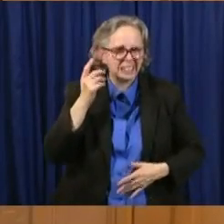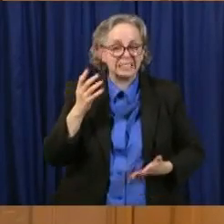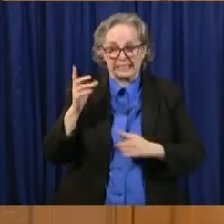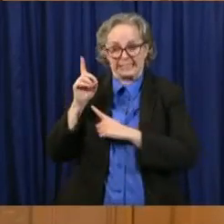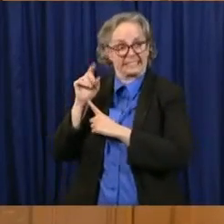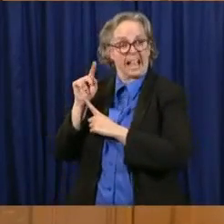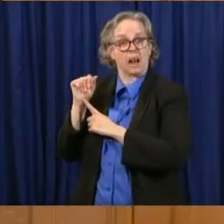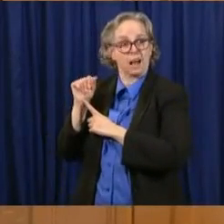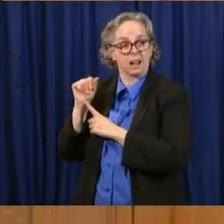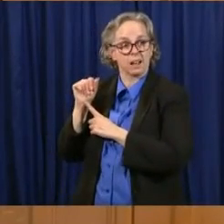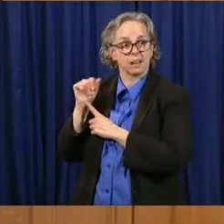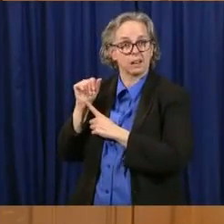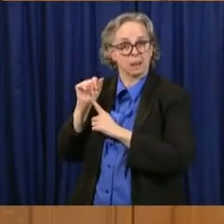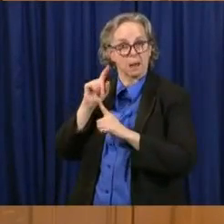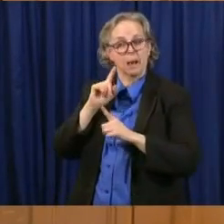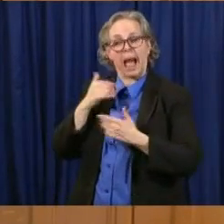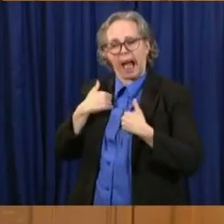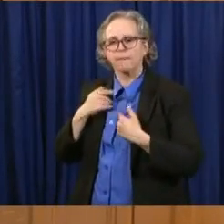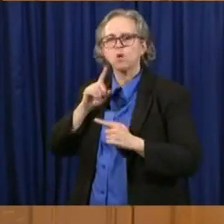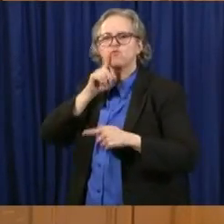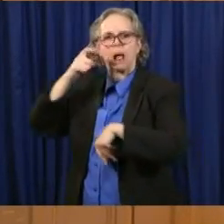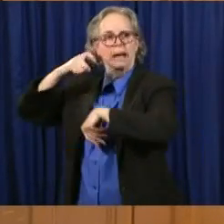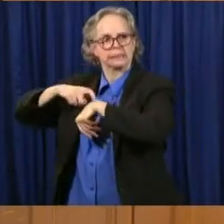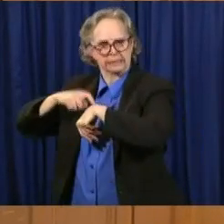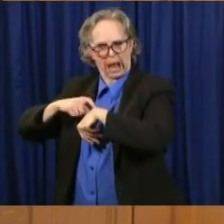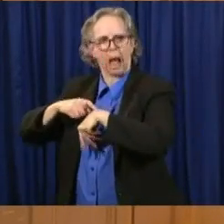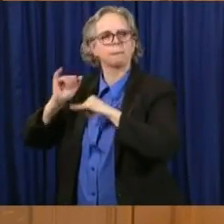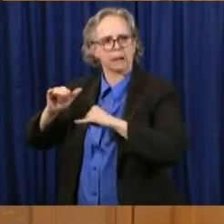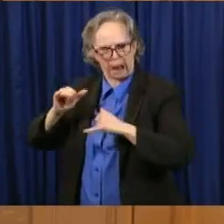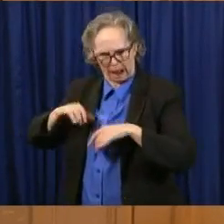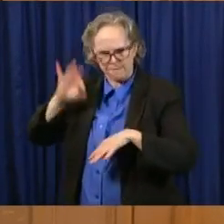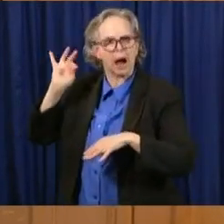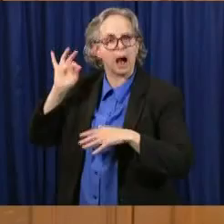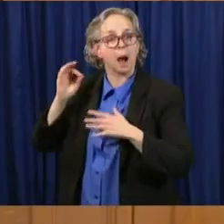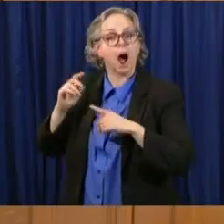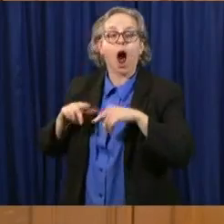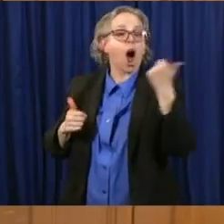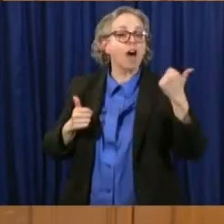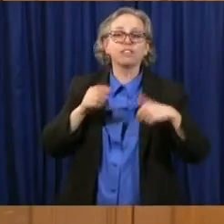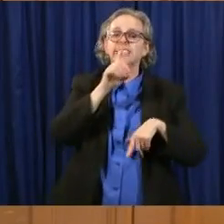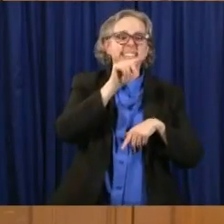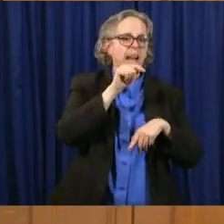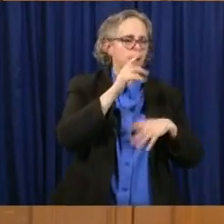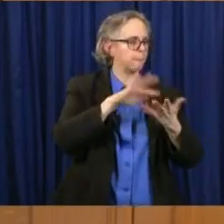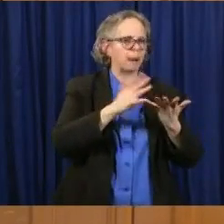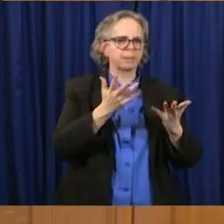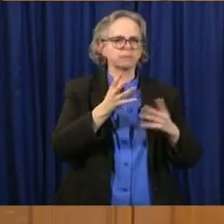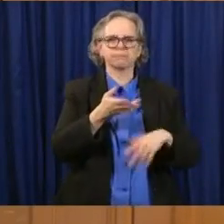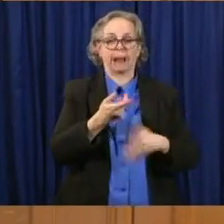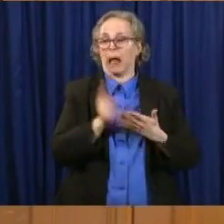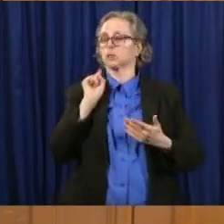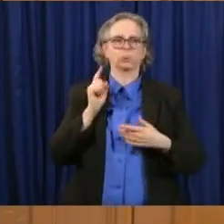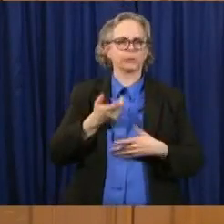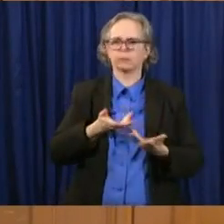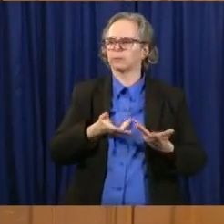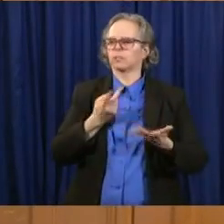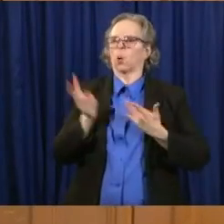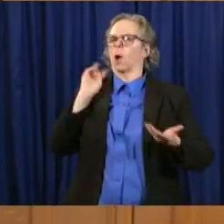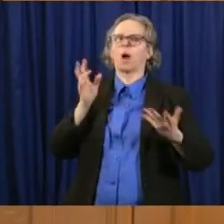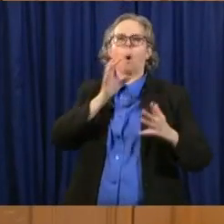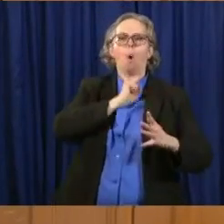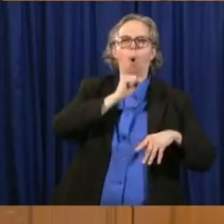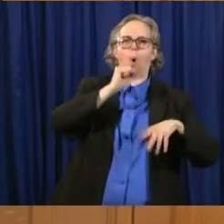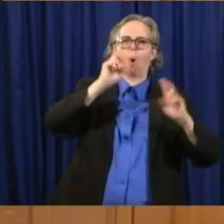telling us about things that might have happened weeks ago. But the important thing for all of us is that we compare apples to